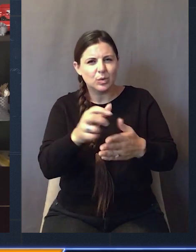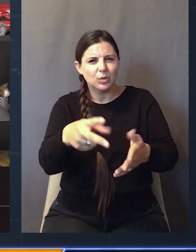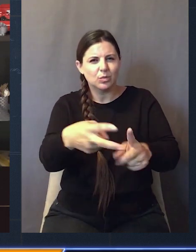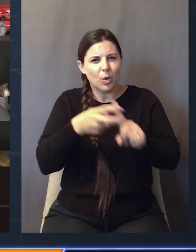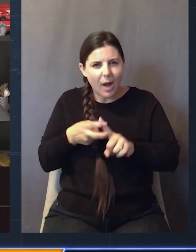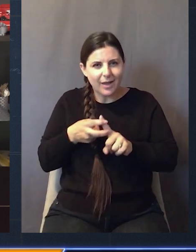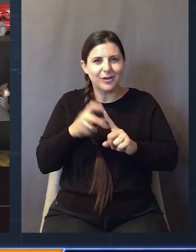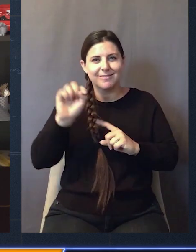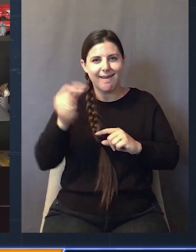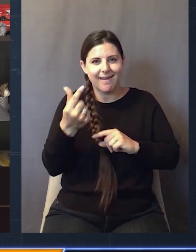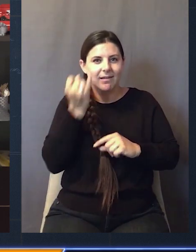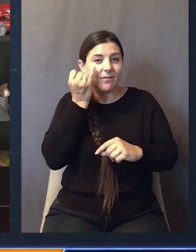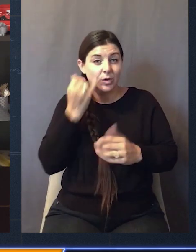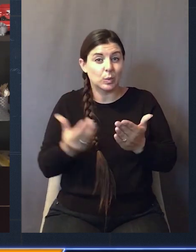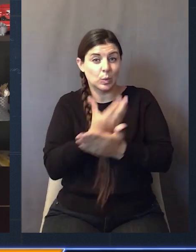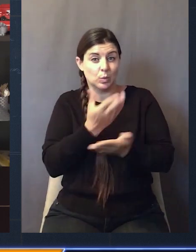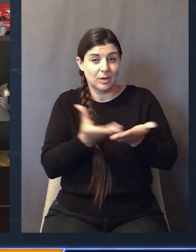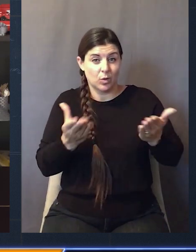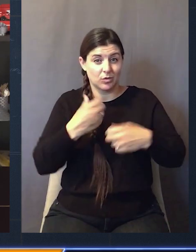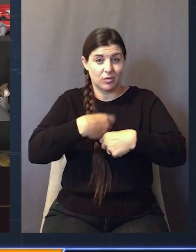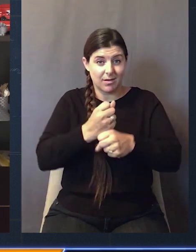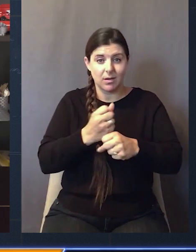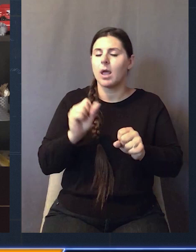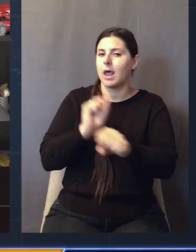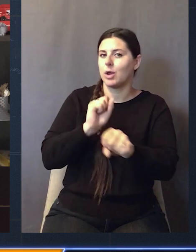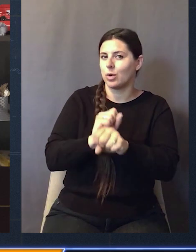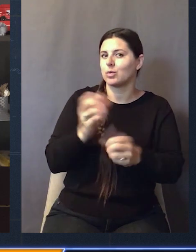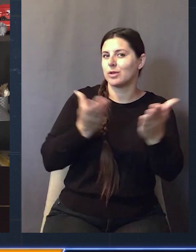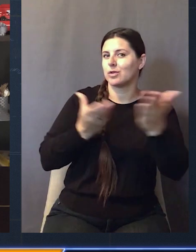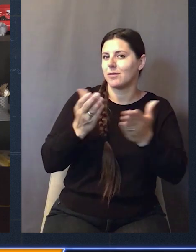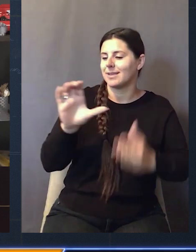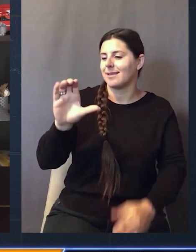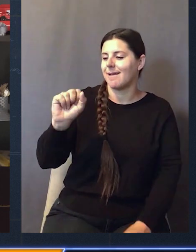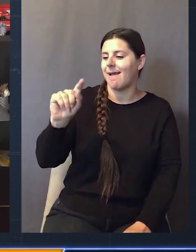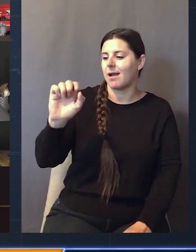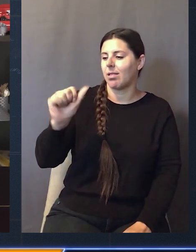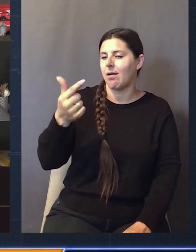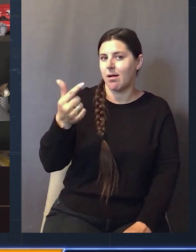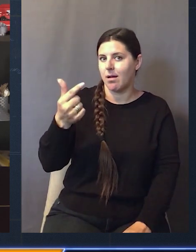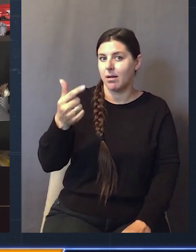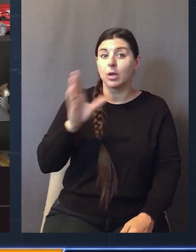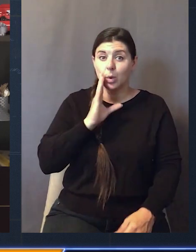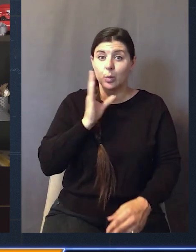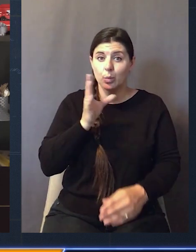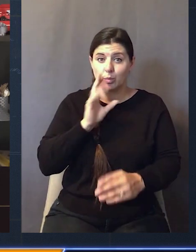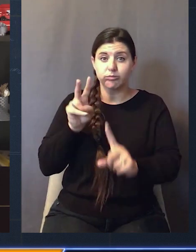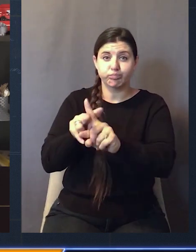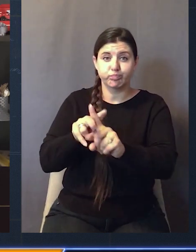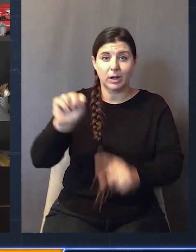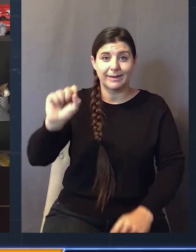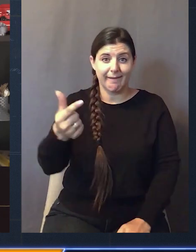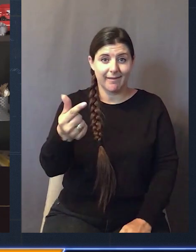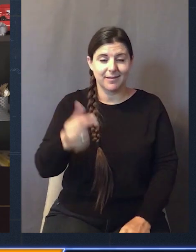CloudTrail and EventBridge. It helps you to apply required tags when these new resources are created. And it also works with service